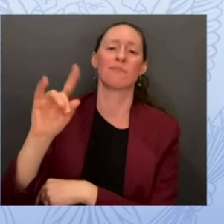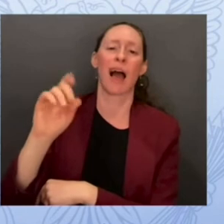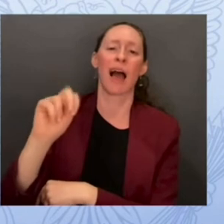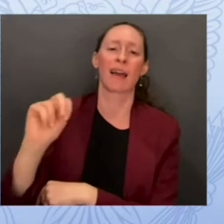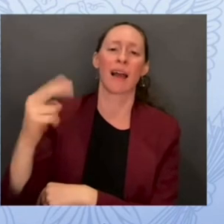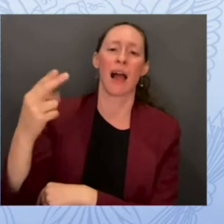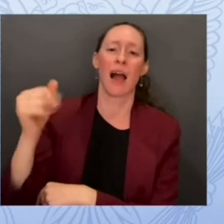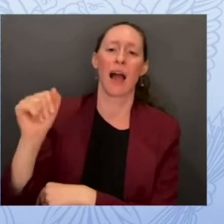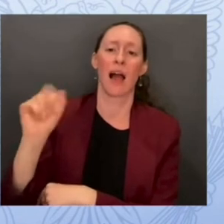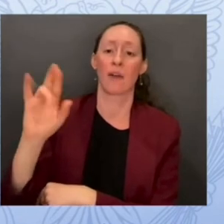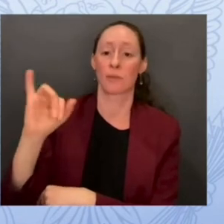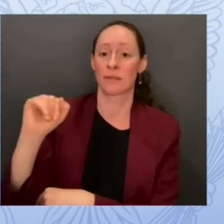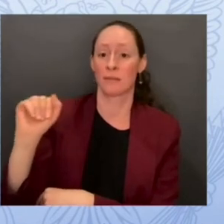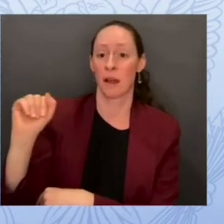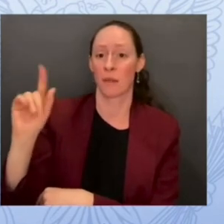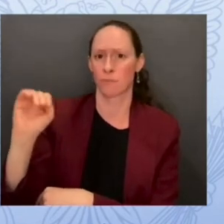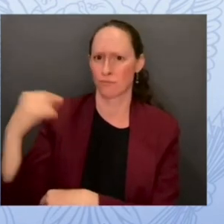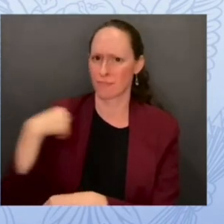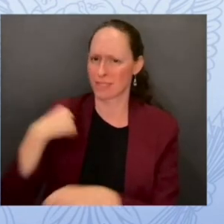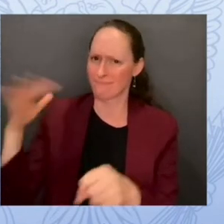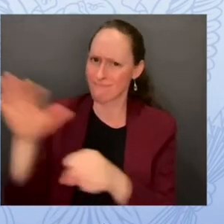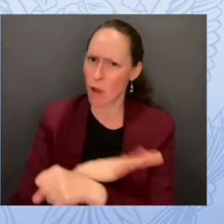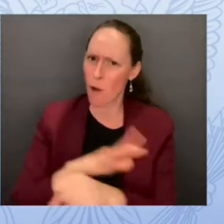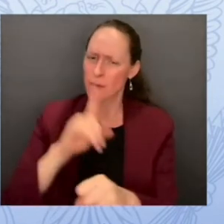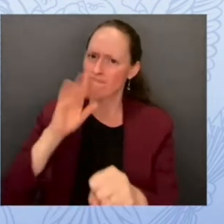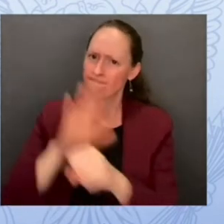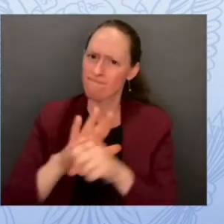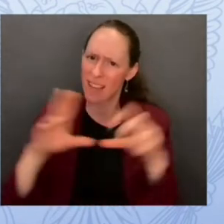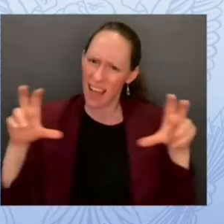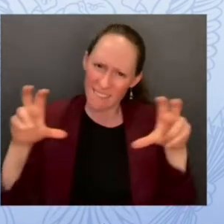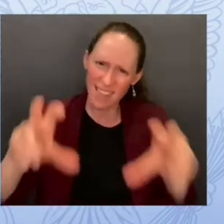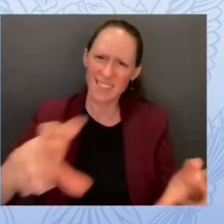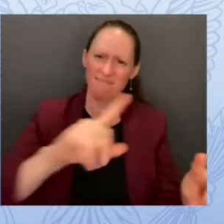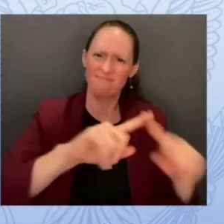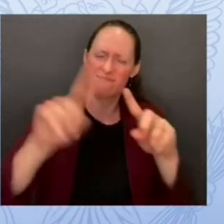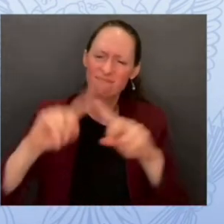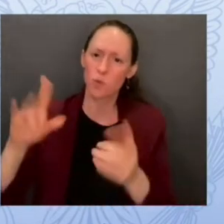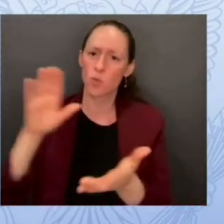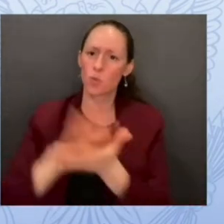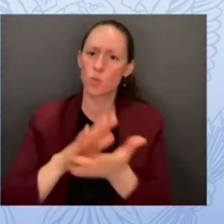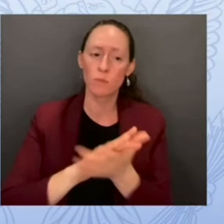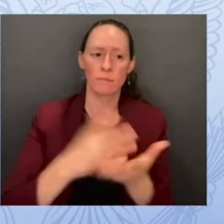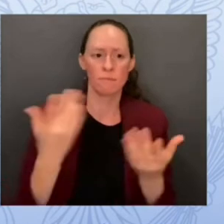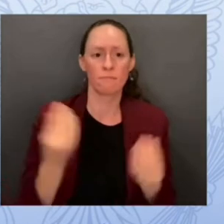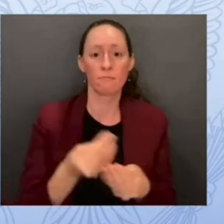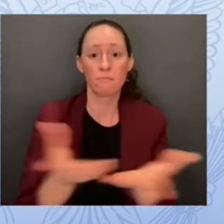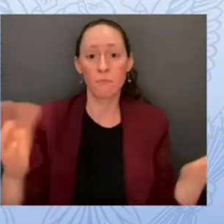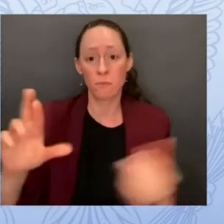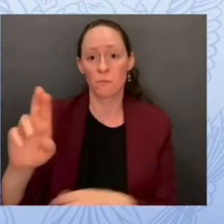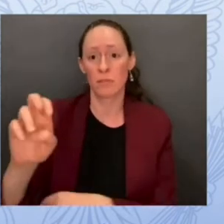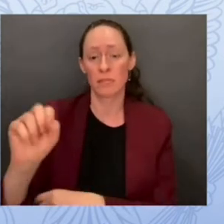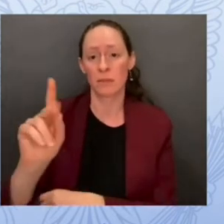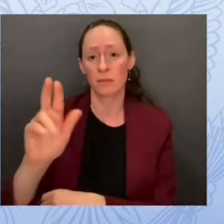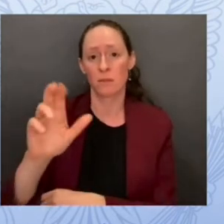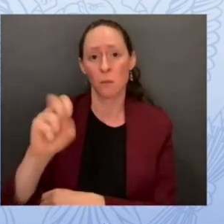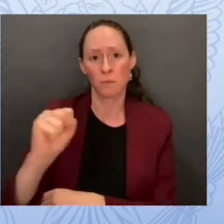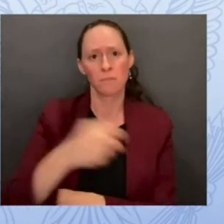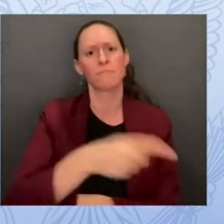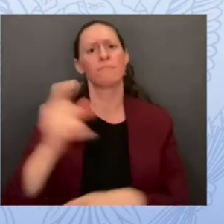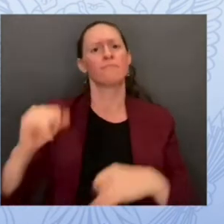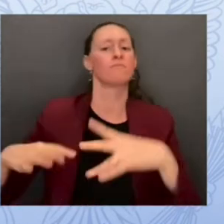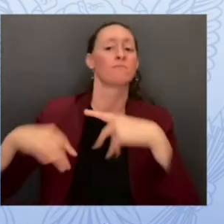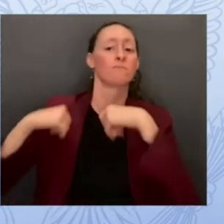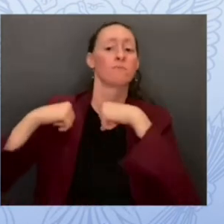with the support and the resources necessary to protect themselves, their infrastructure, and